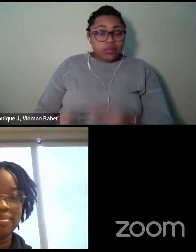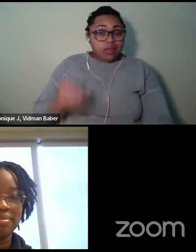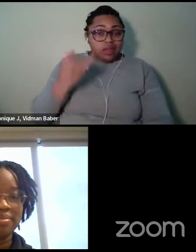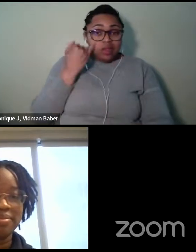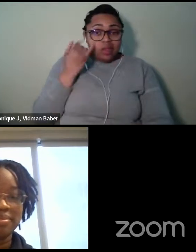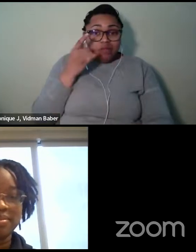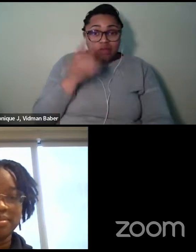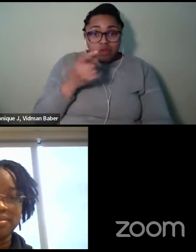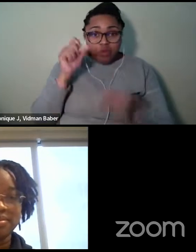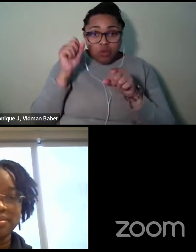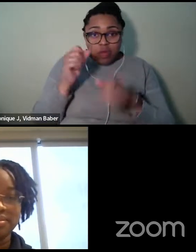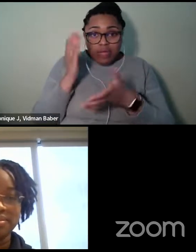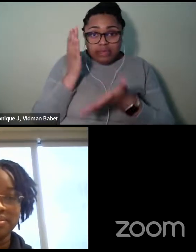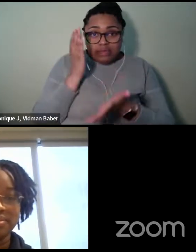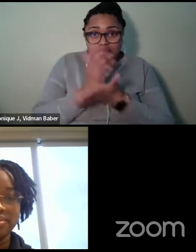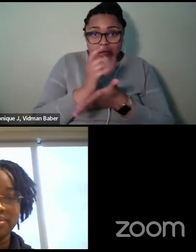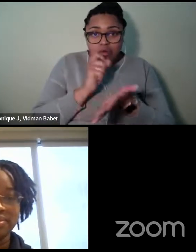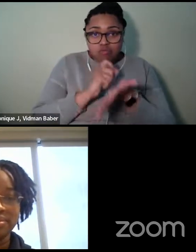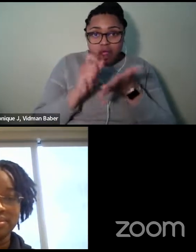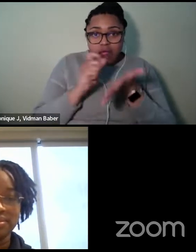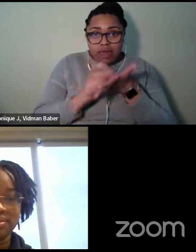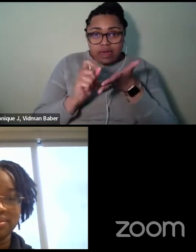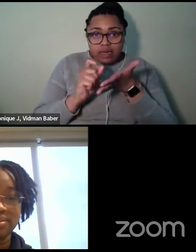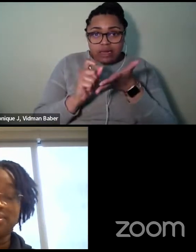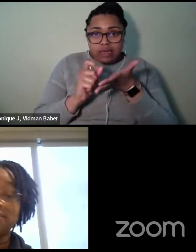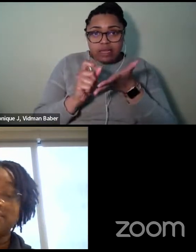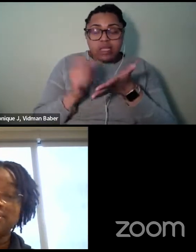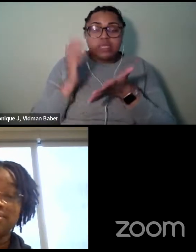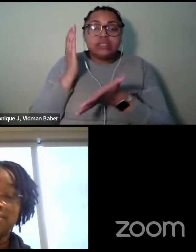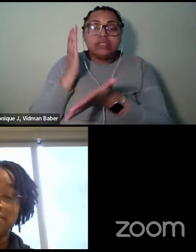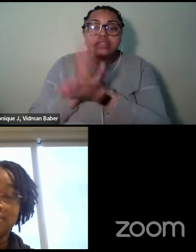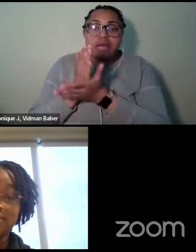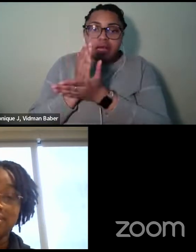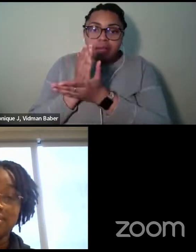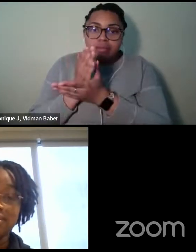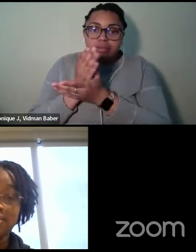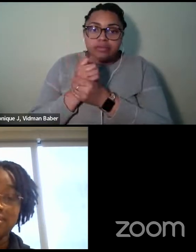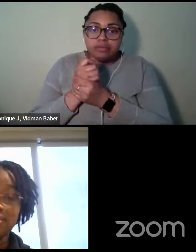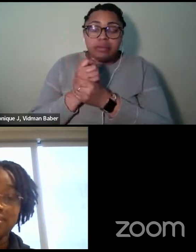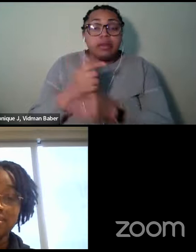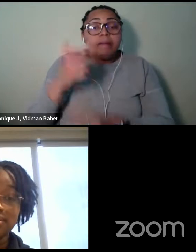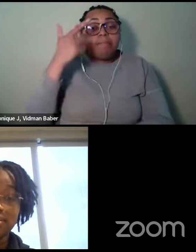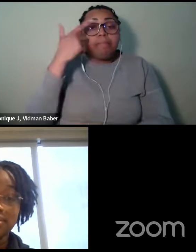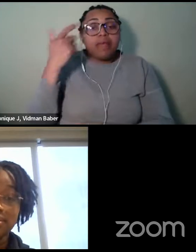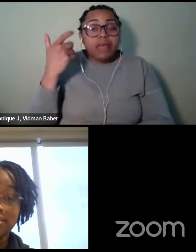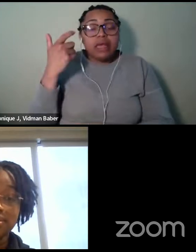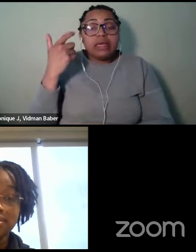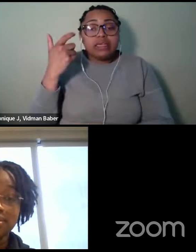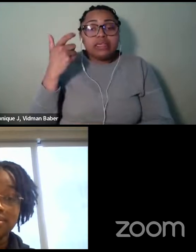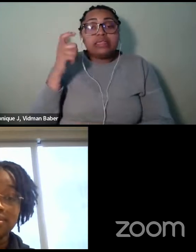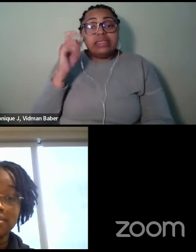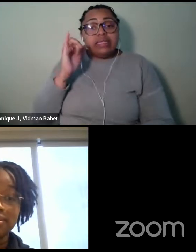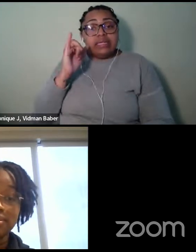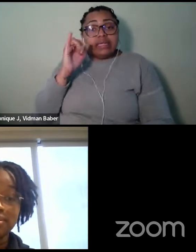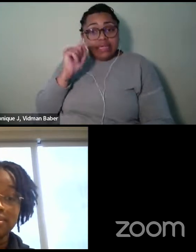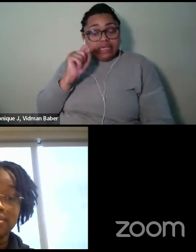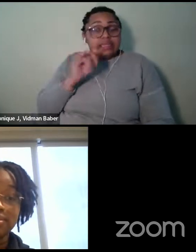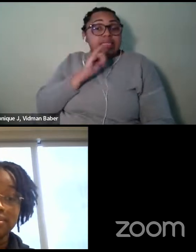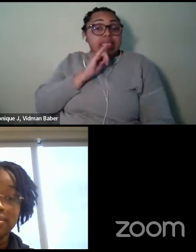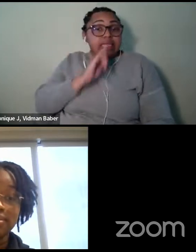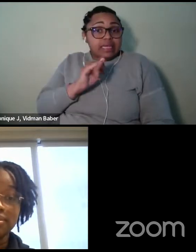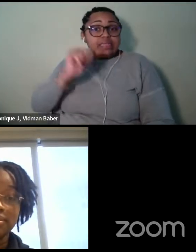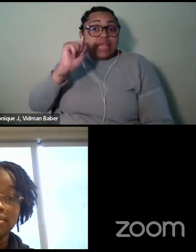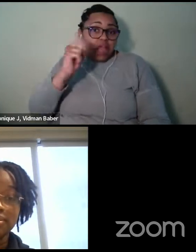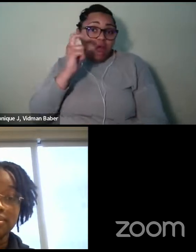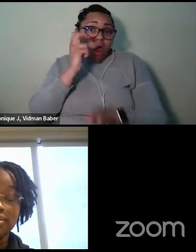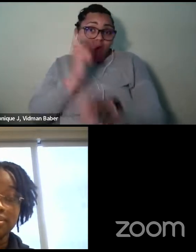can stop writing, stop, because it is a hard road to be